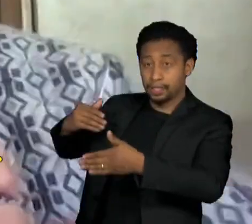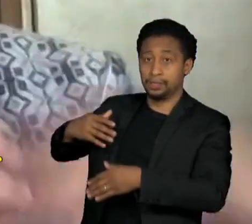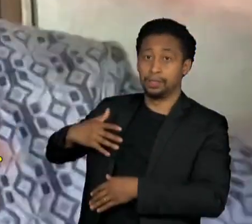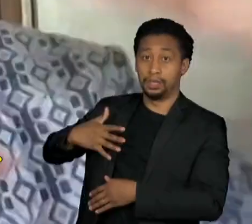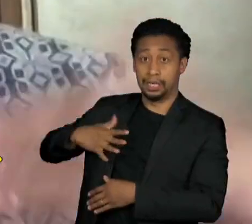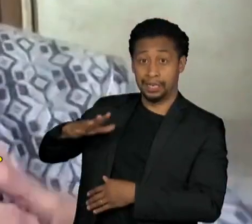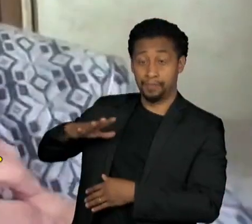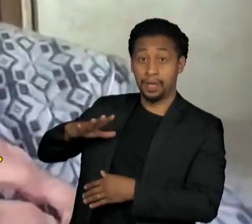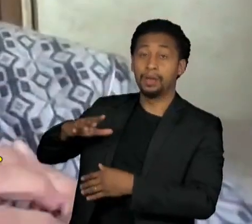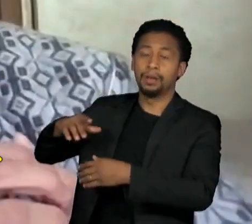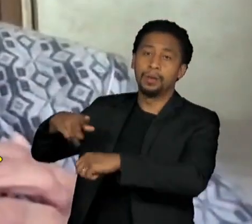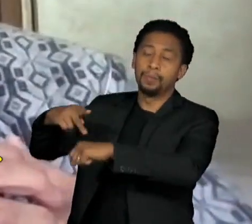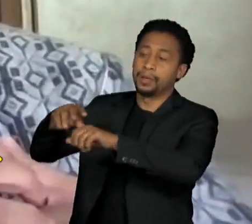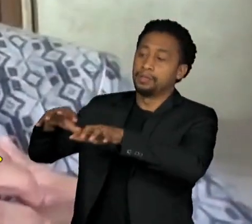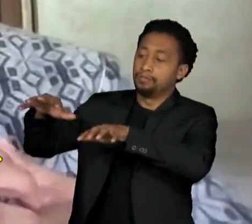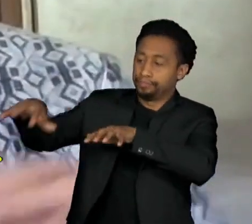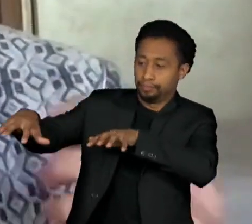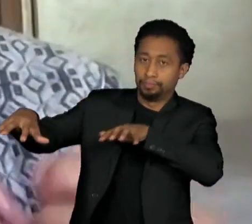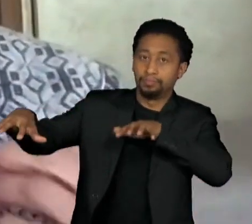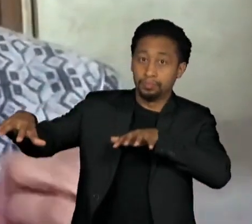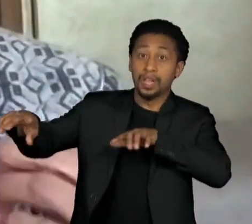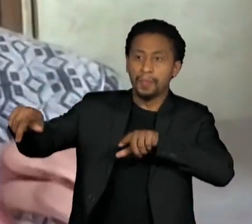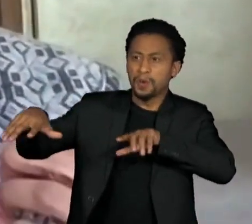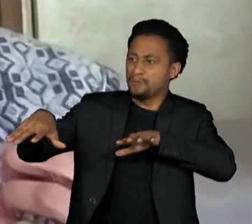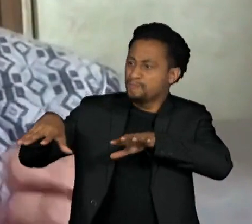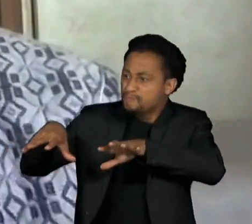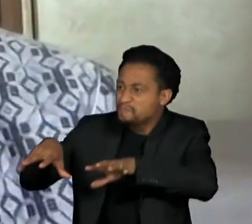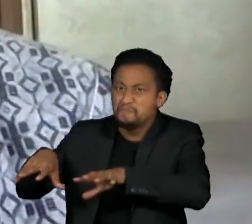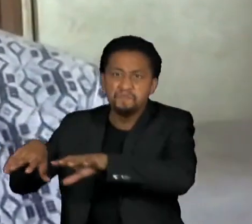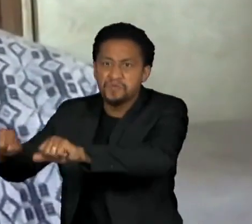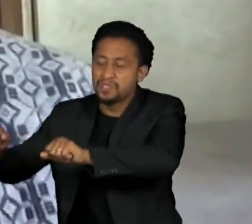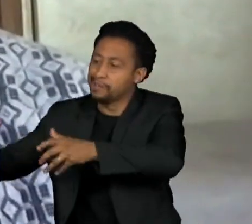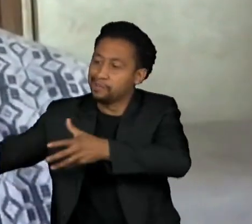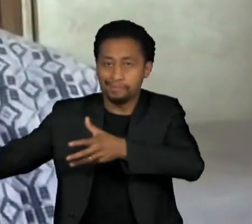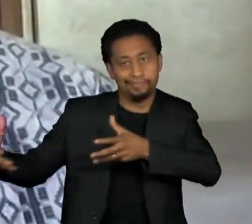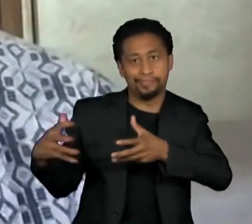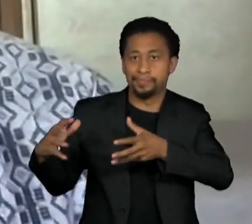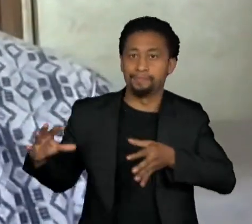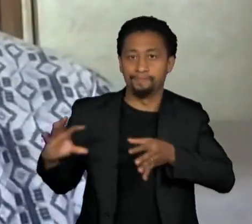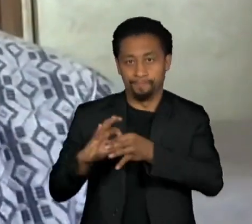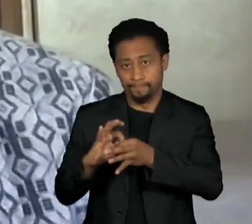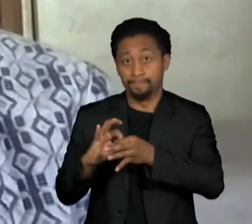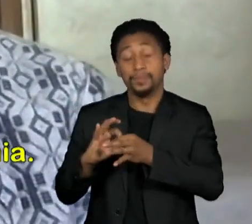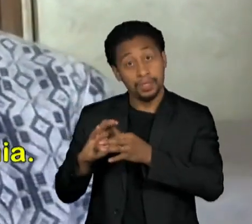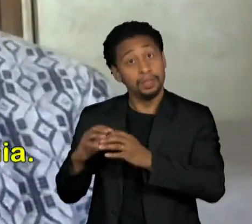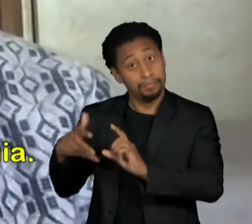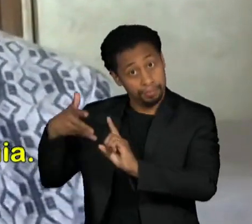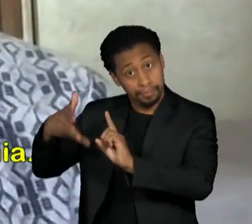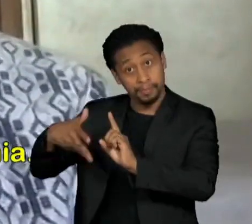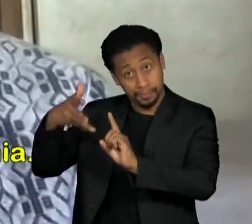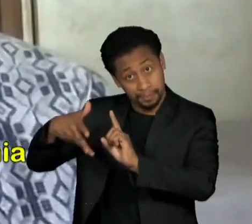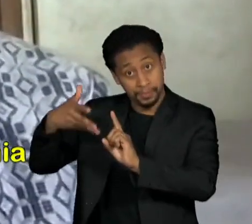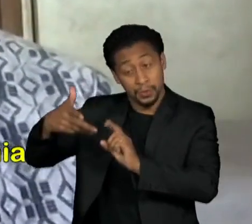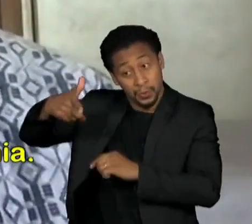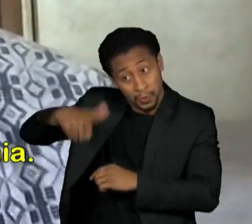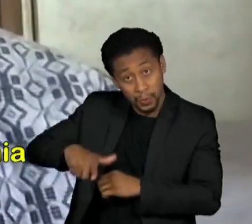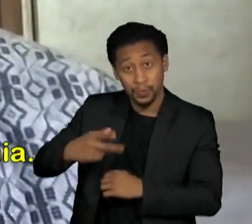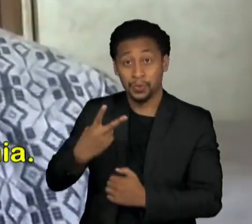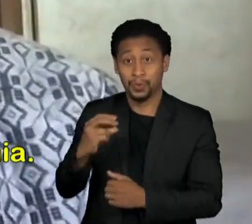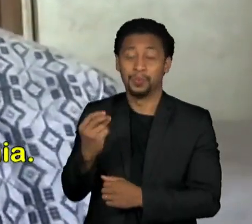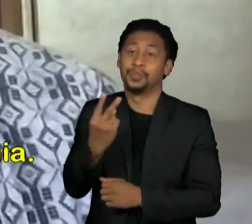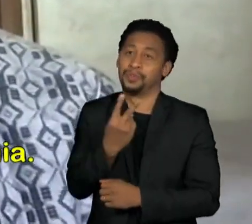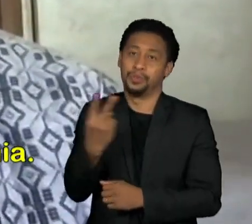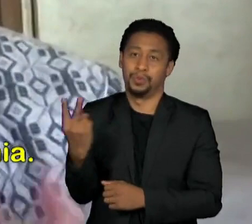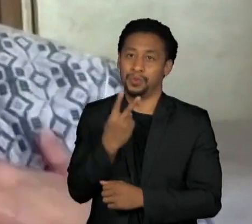Crimea, starting first with a meta-narrative. That same meta-narrative was used in 2022 for Russia to go ahead and